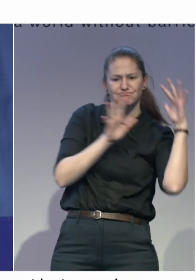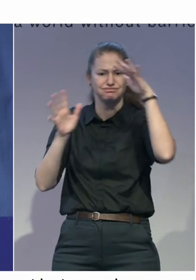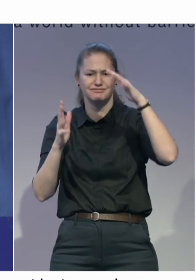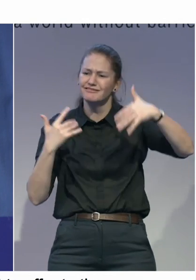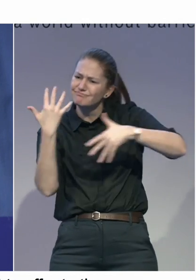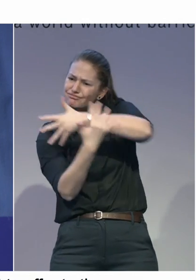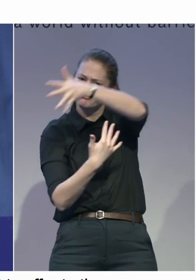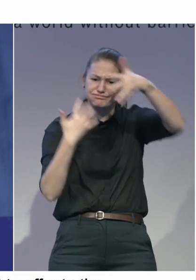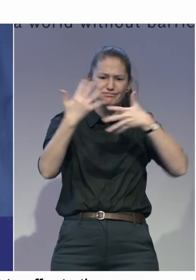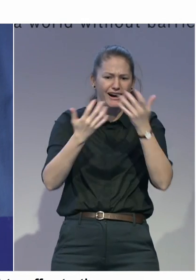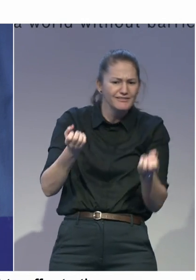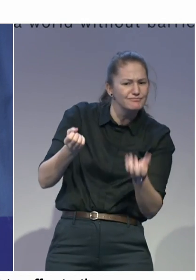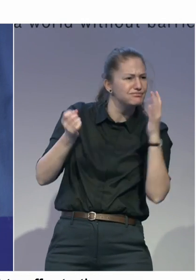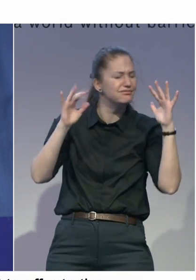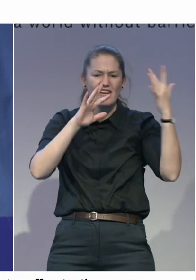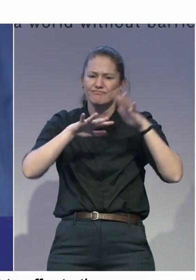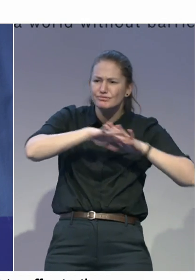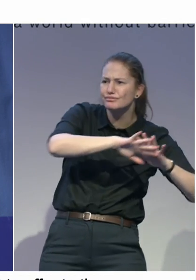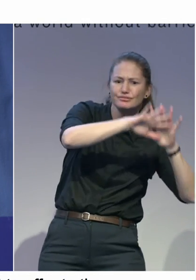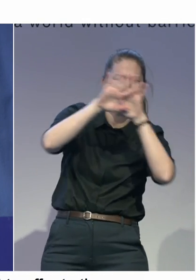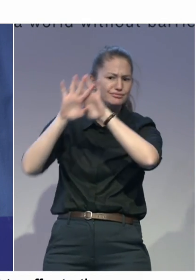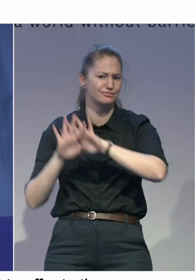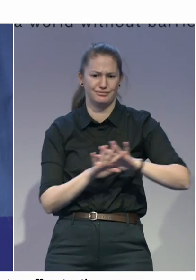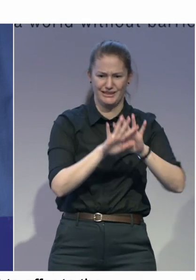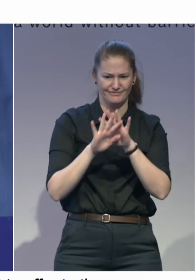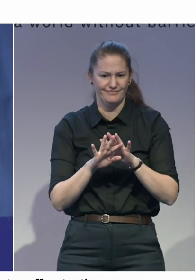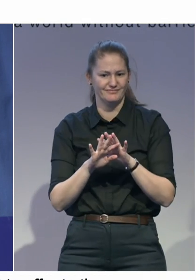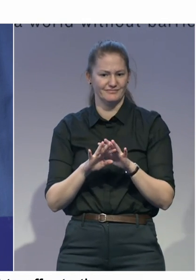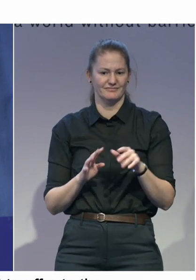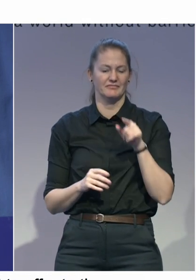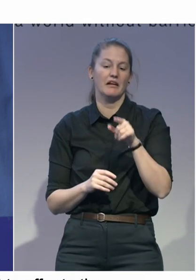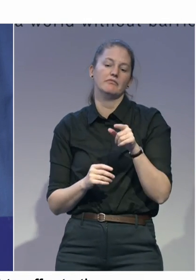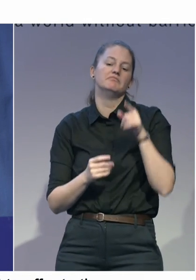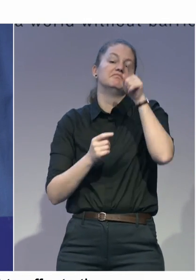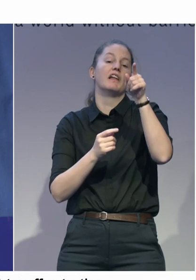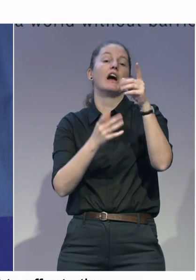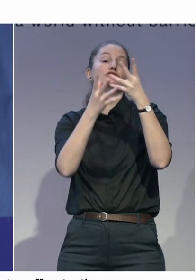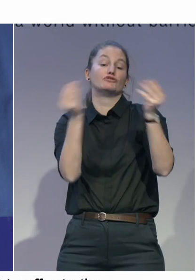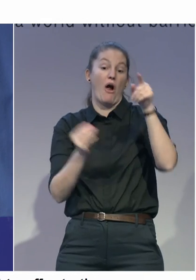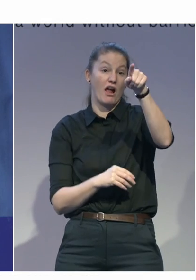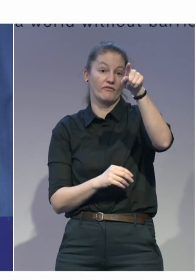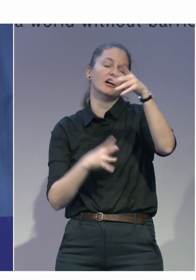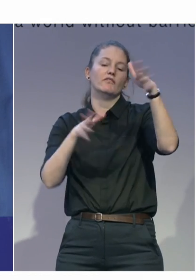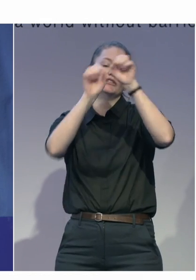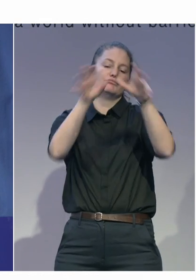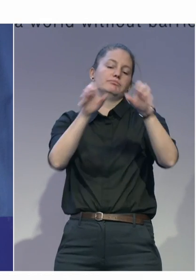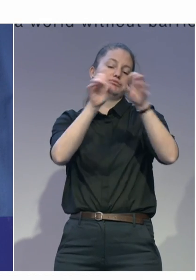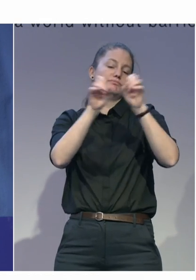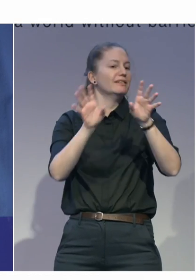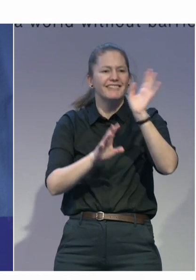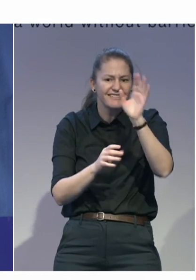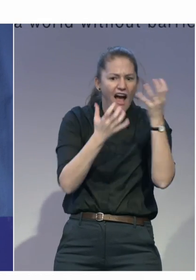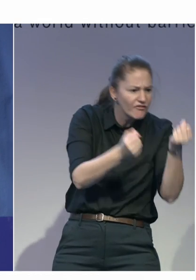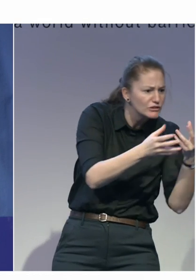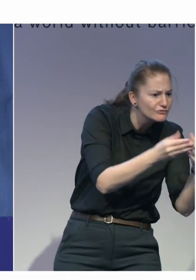found in one place but everywhere else. So, we're looking to work with everybody because this is an issue that is not